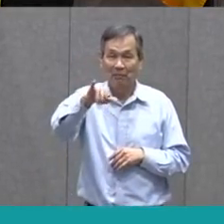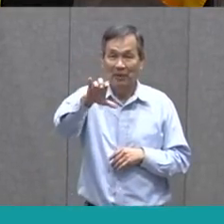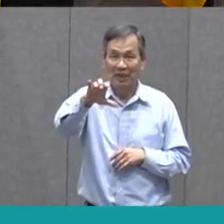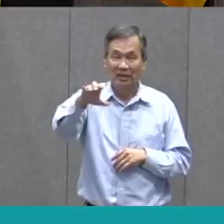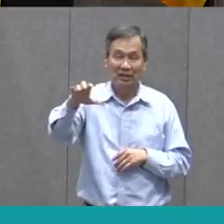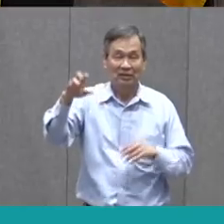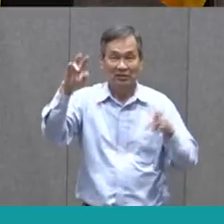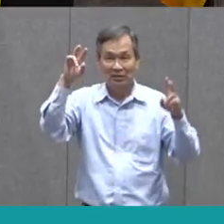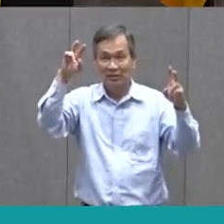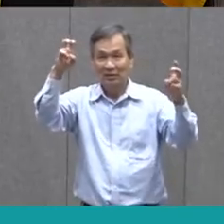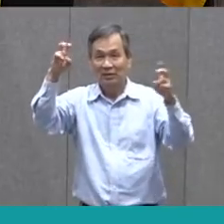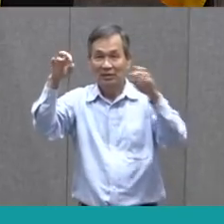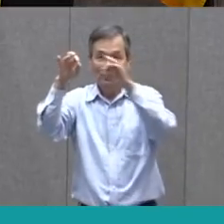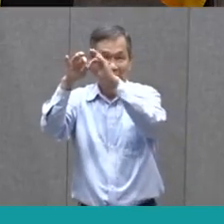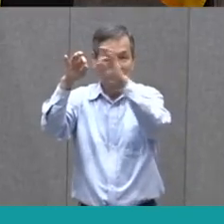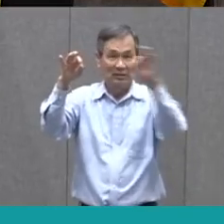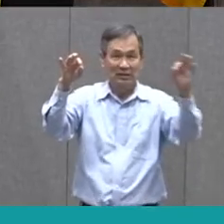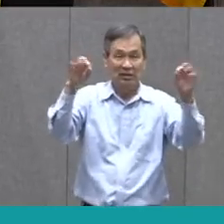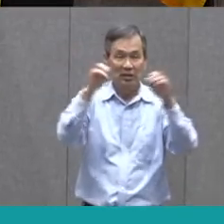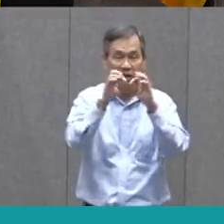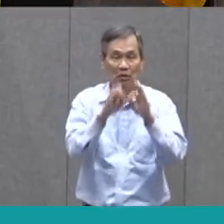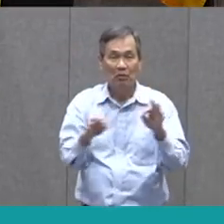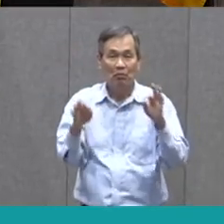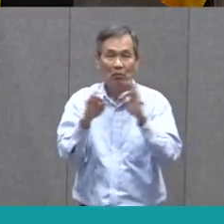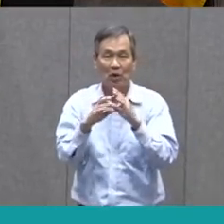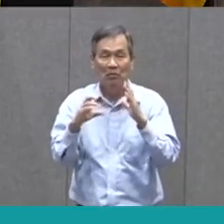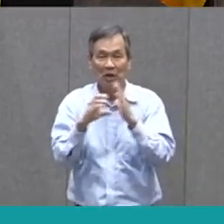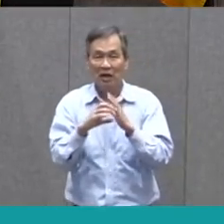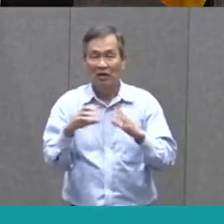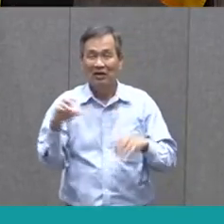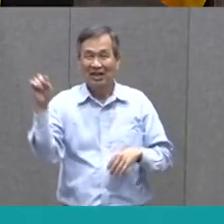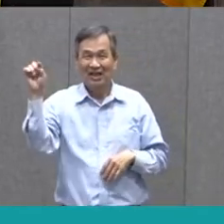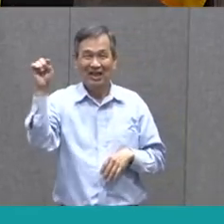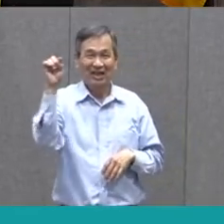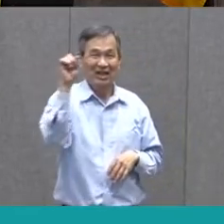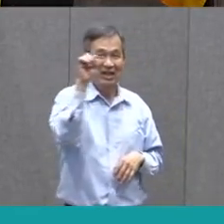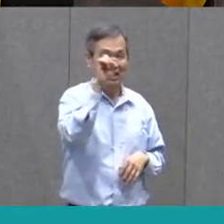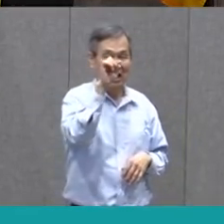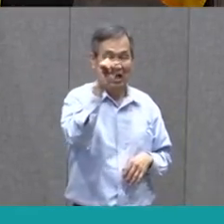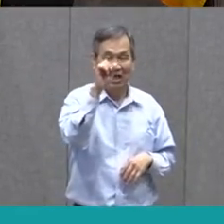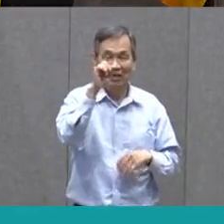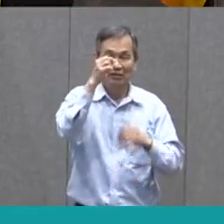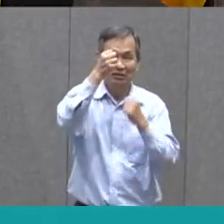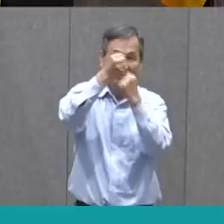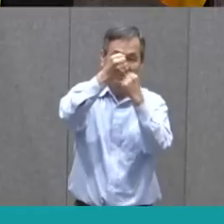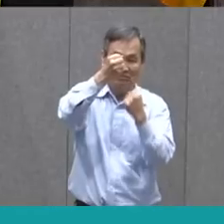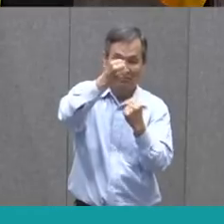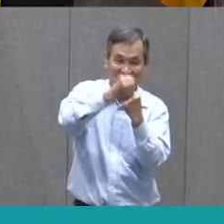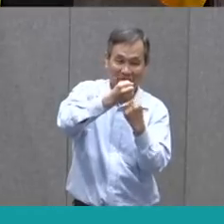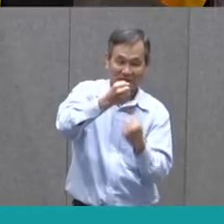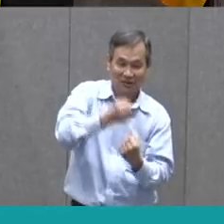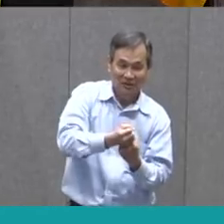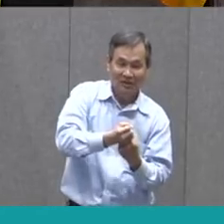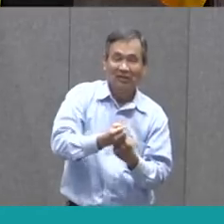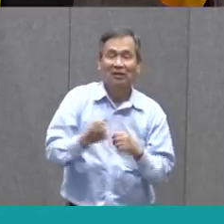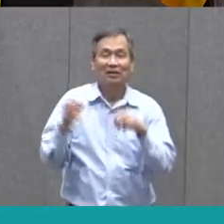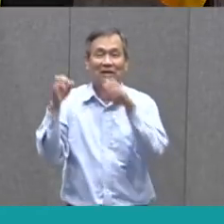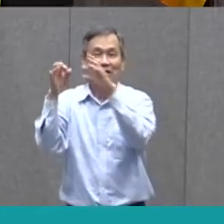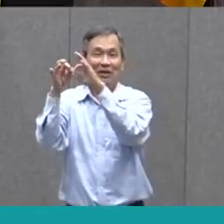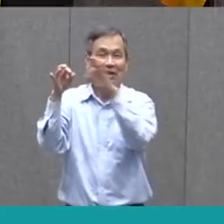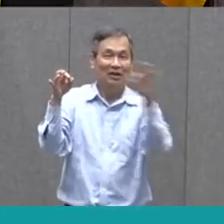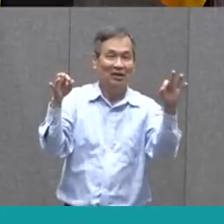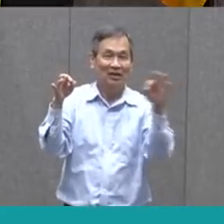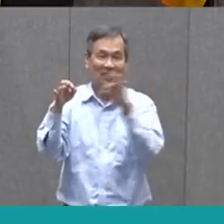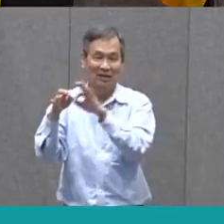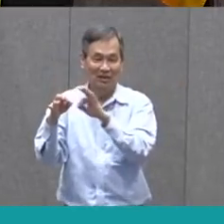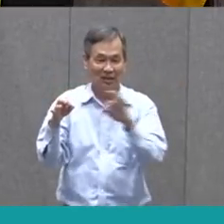main idea of your paragraph. And then you're going to build that paragraph up. You're going to support it with all of